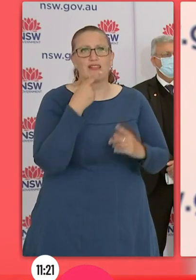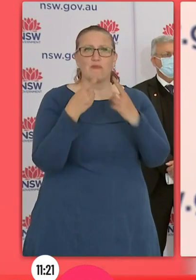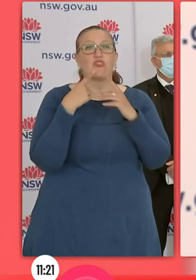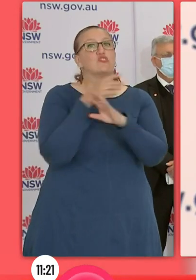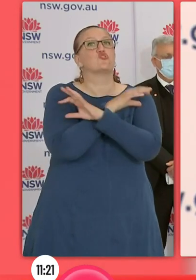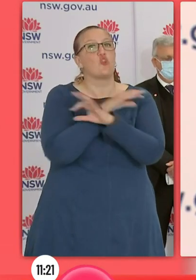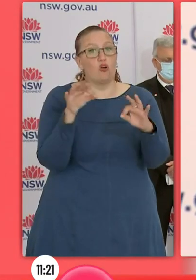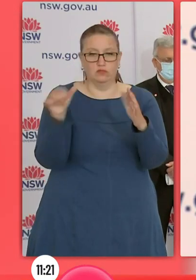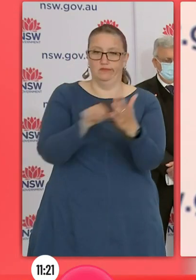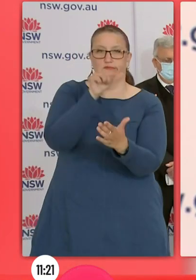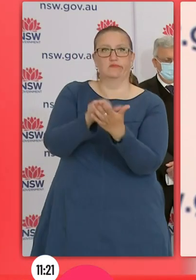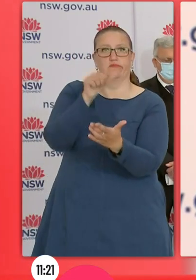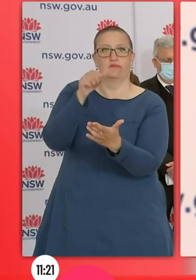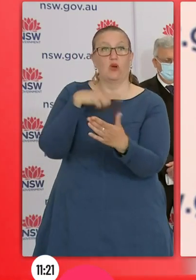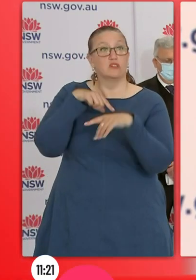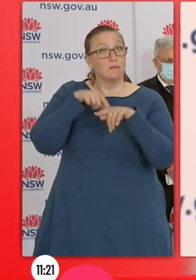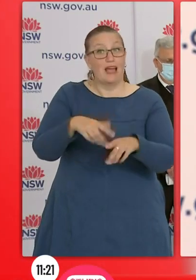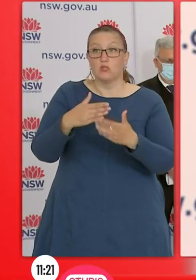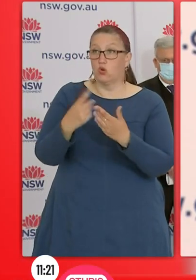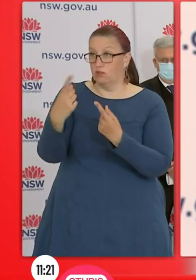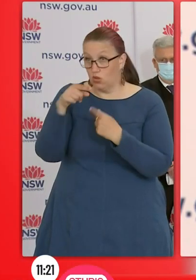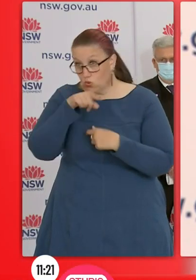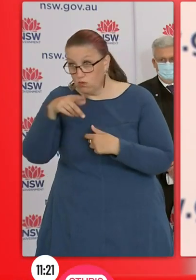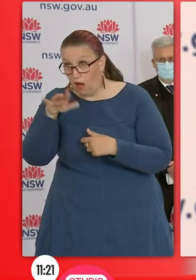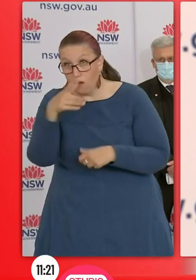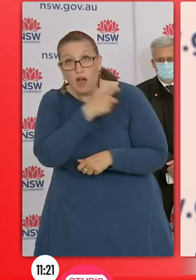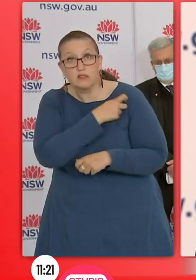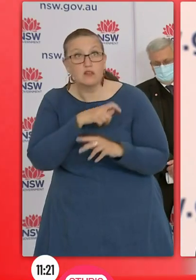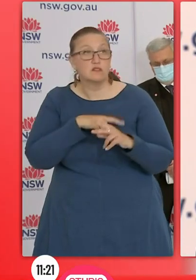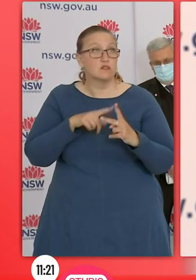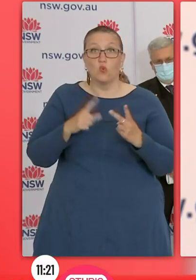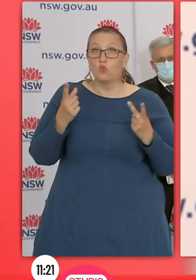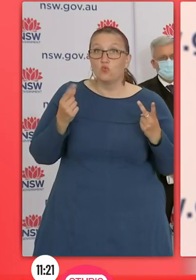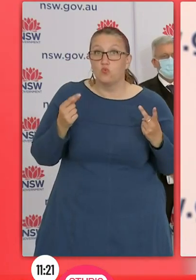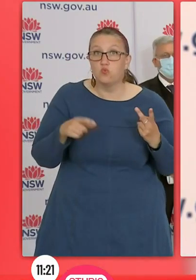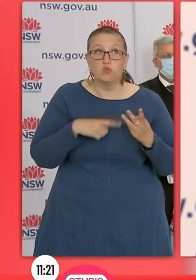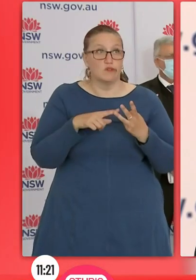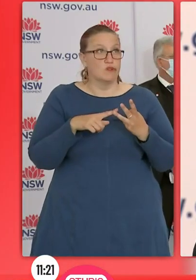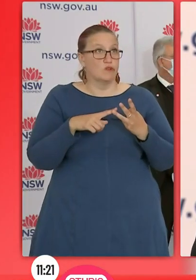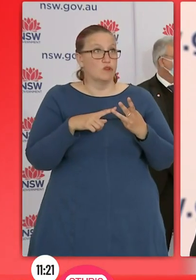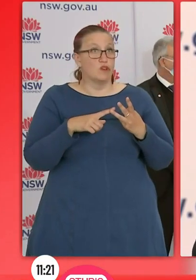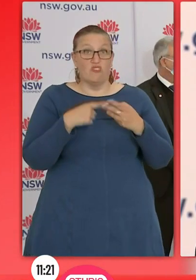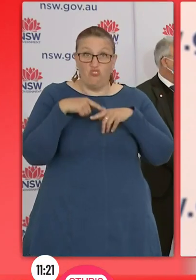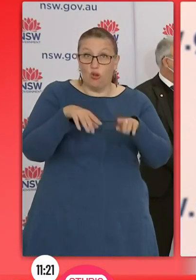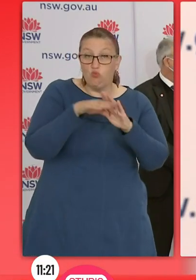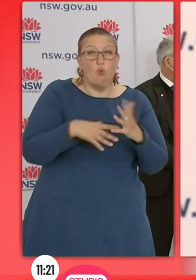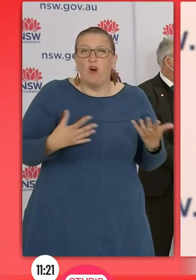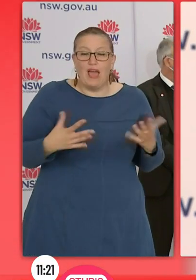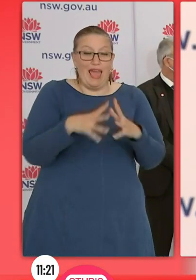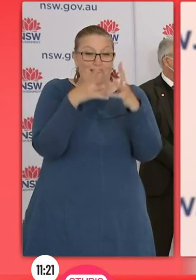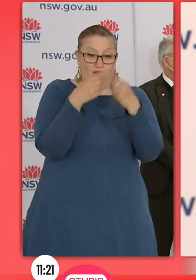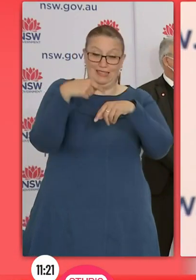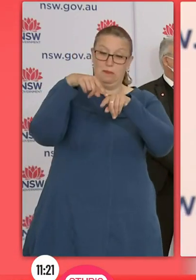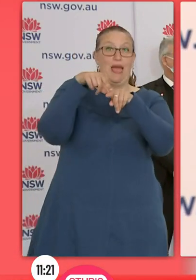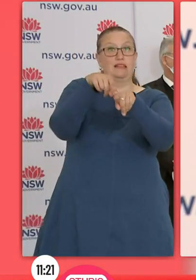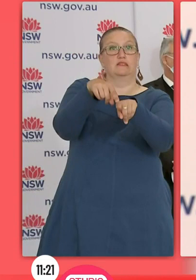depends on the inputs. It depends on the rate of vaccination. It depends on what people are doing. It depends on compliance. There's a whole range of